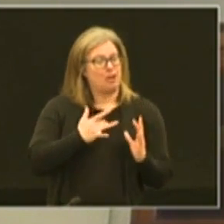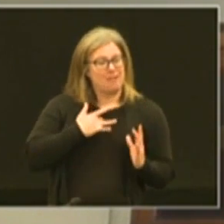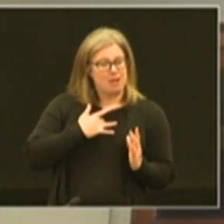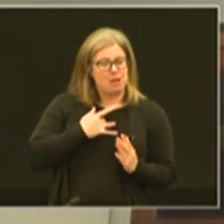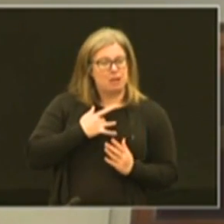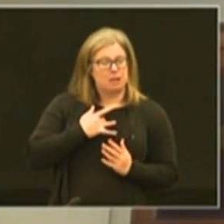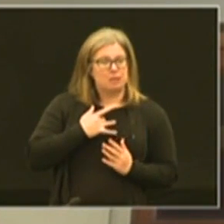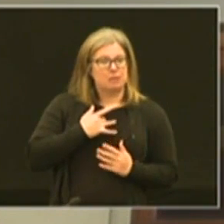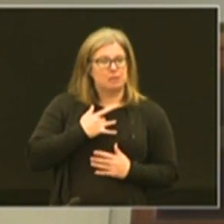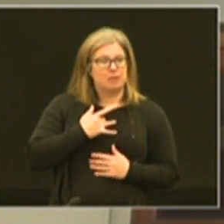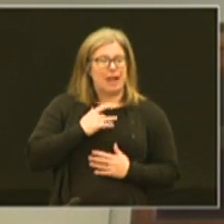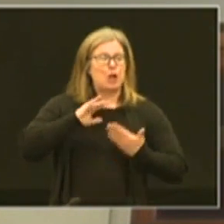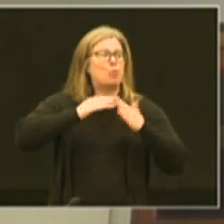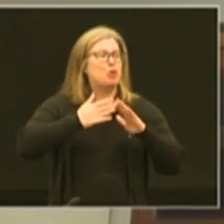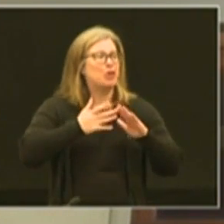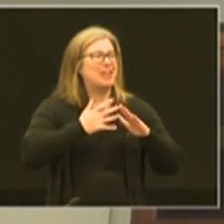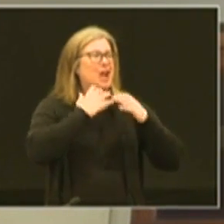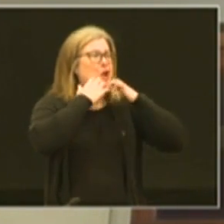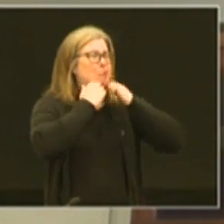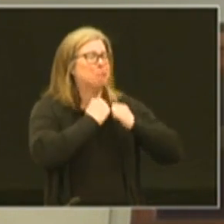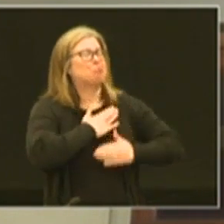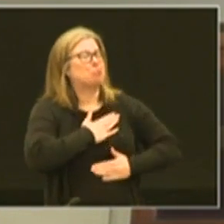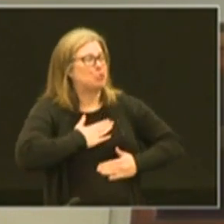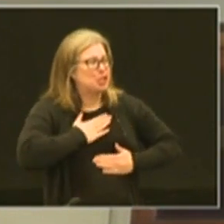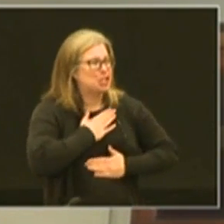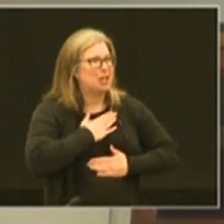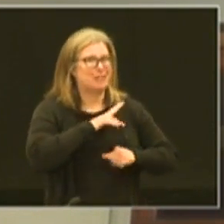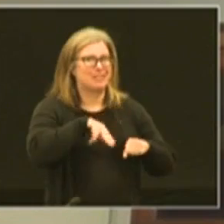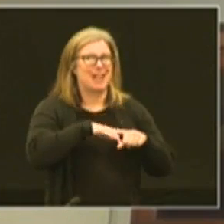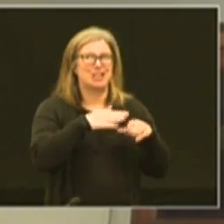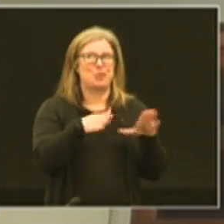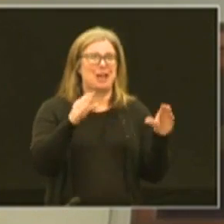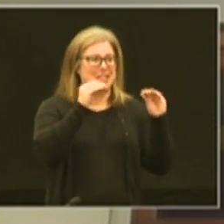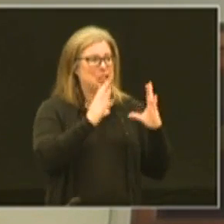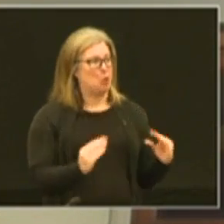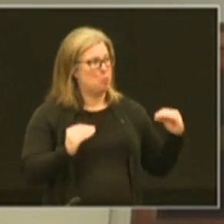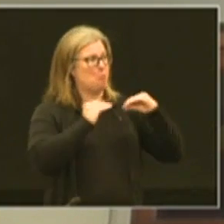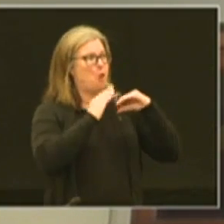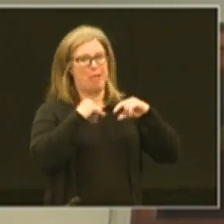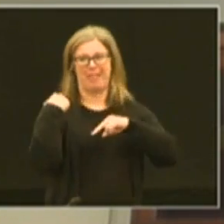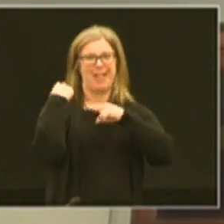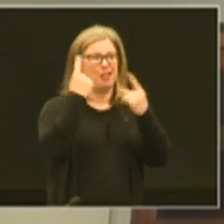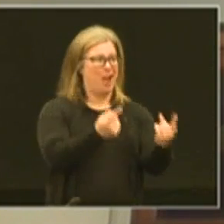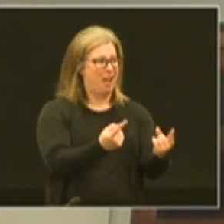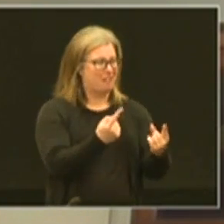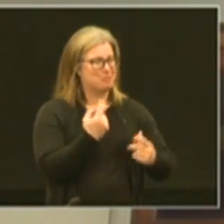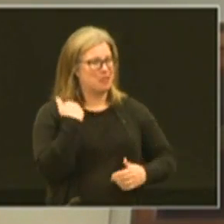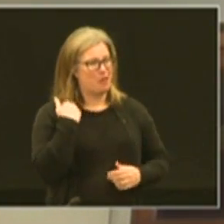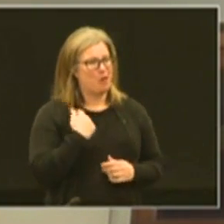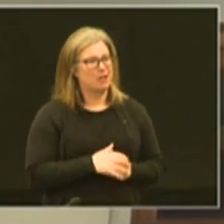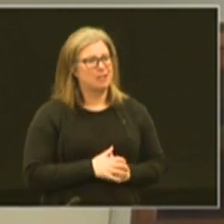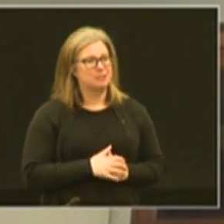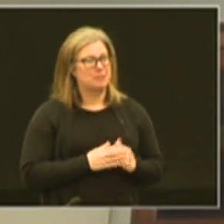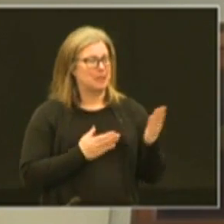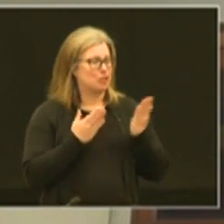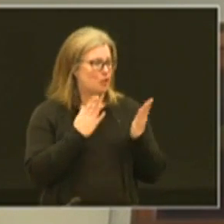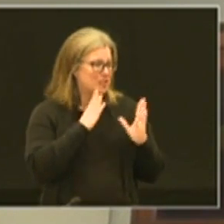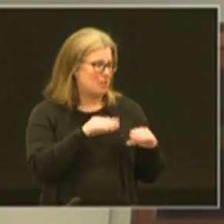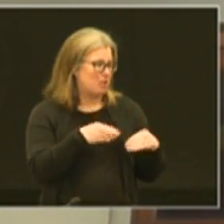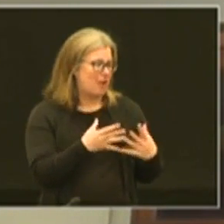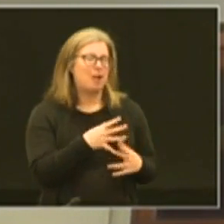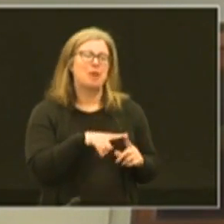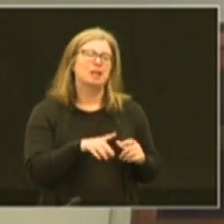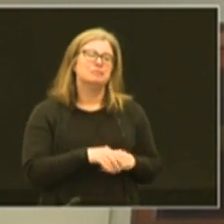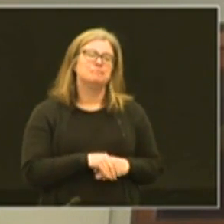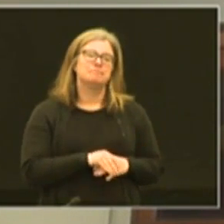feel a sense of our community will appreciate nationwide teachers more than they ever have before and the service they provide